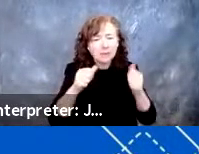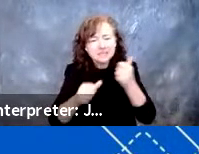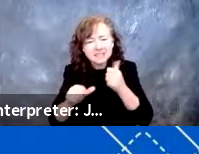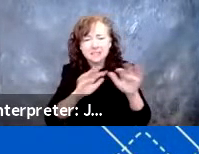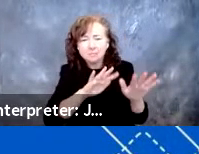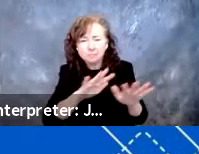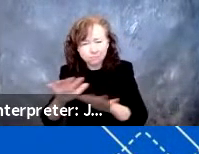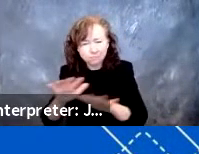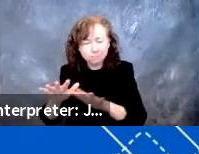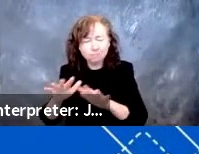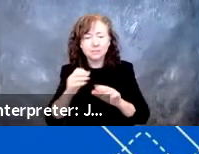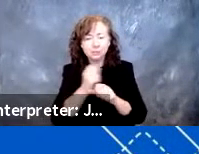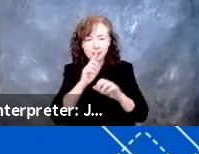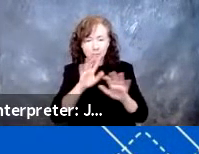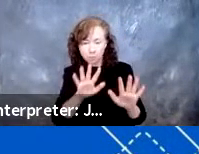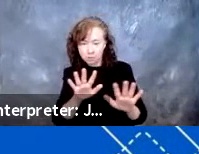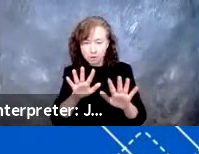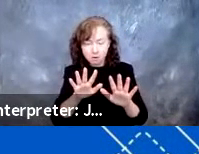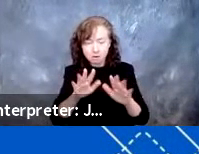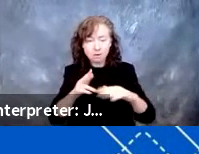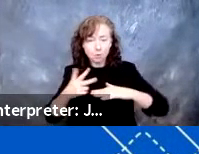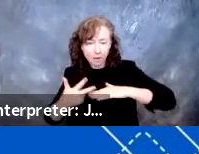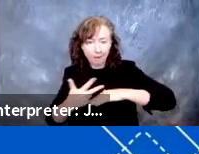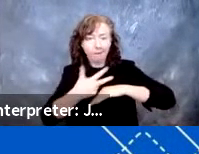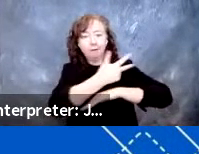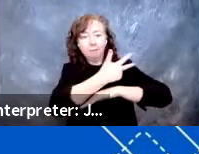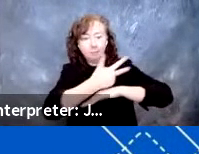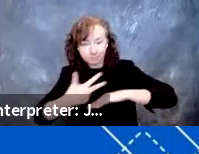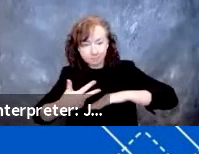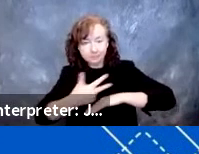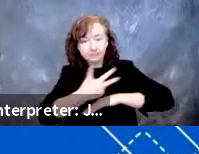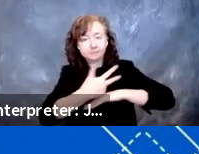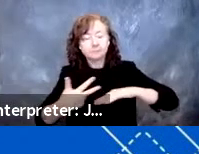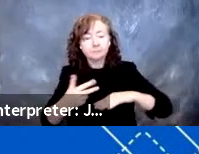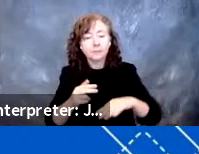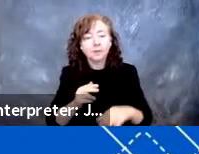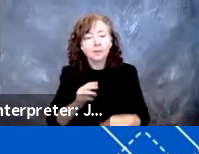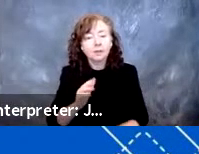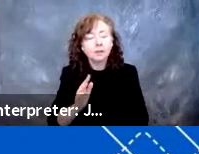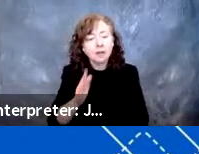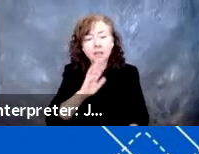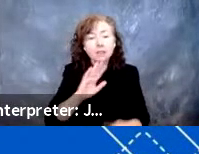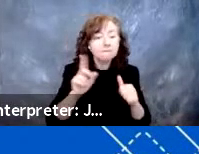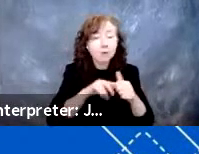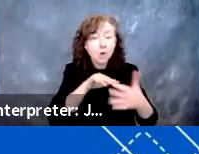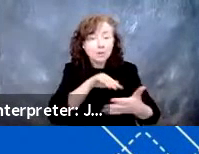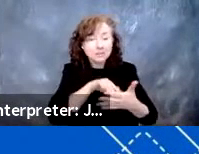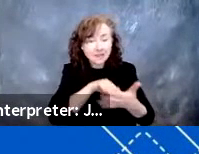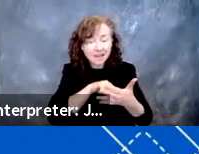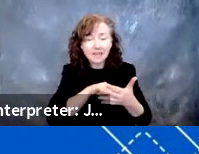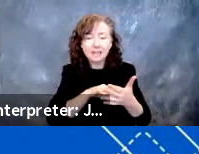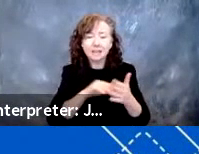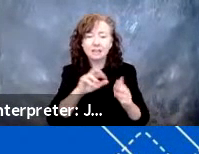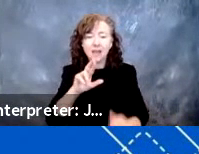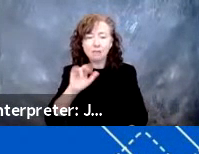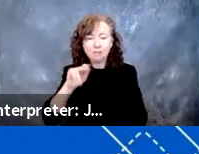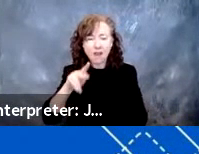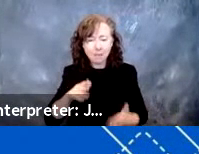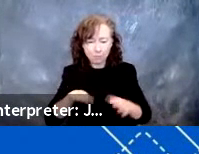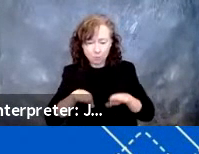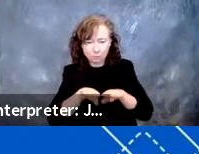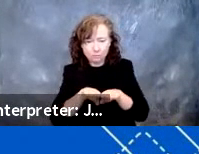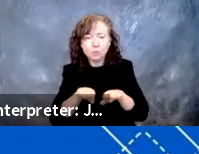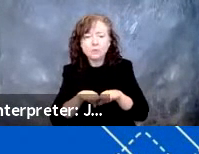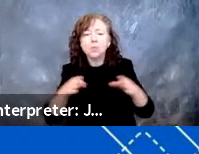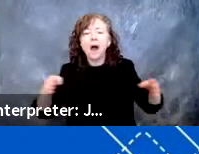when they were using the ramps. In the first study, the ramp was quite wide, potentially safer for